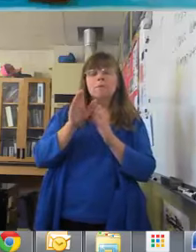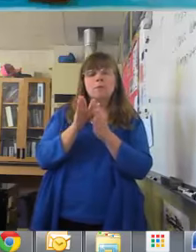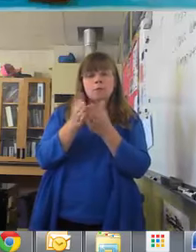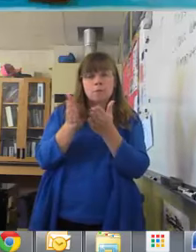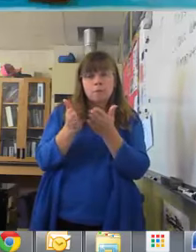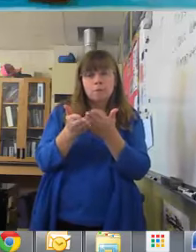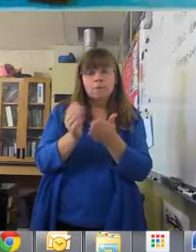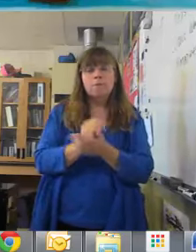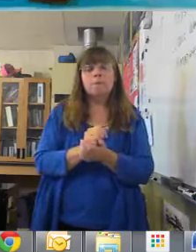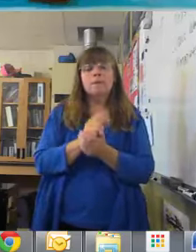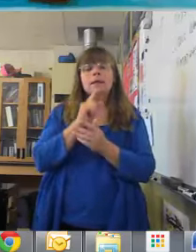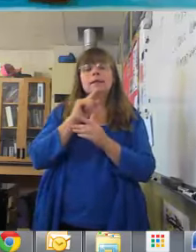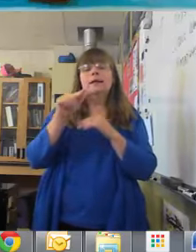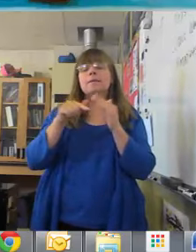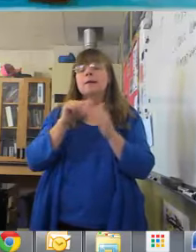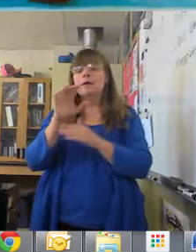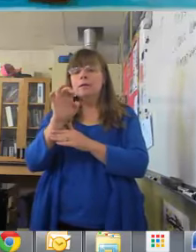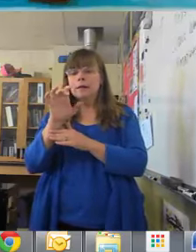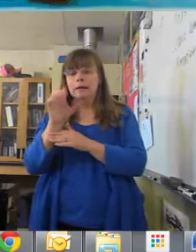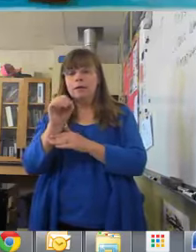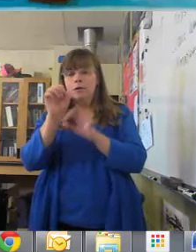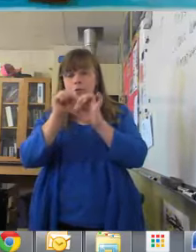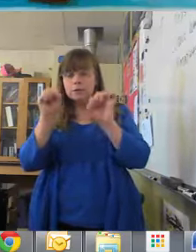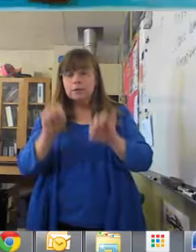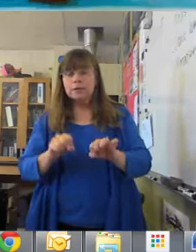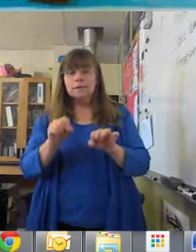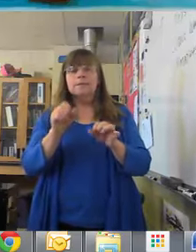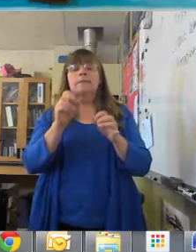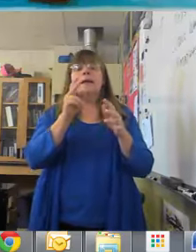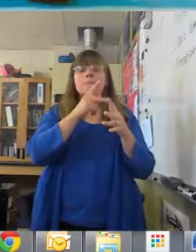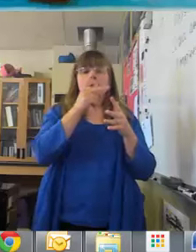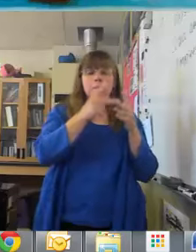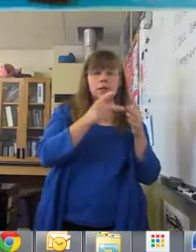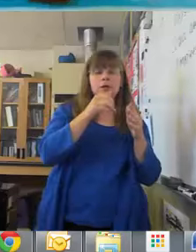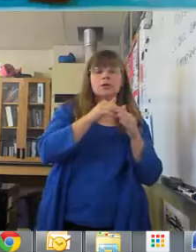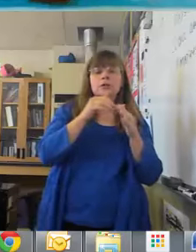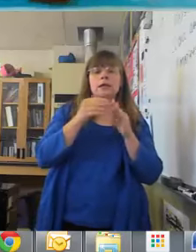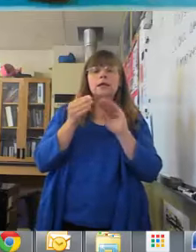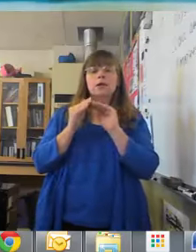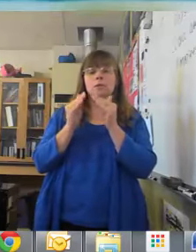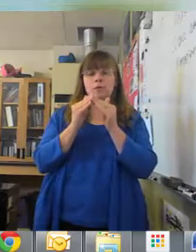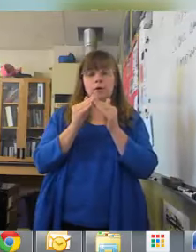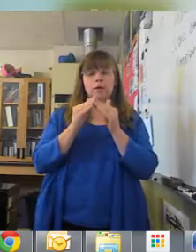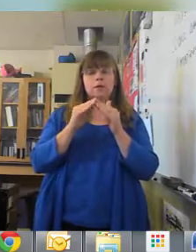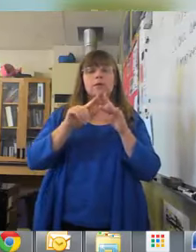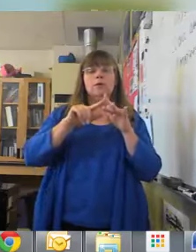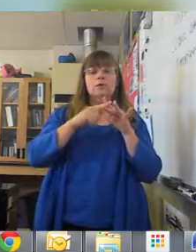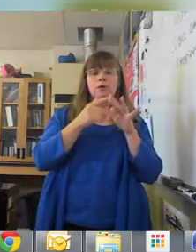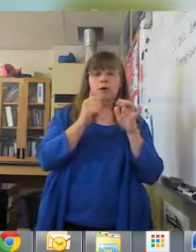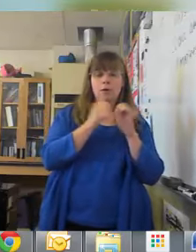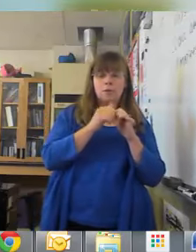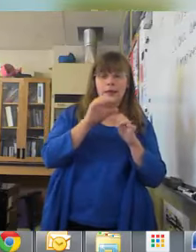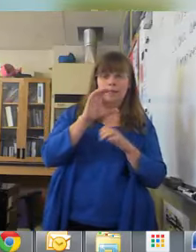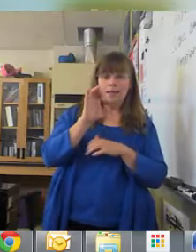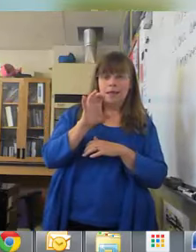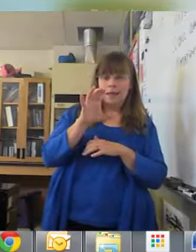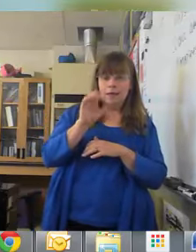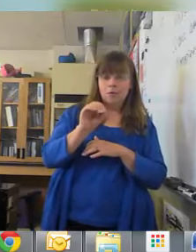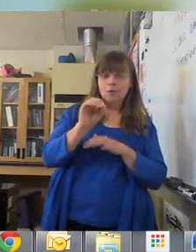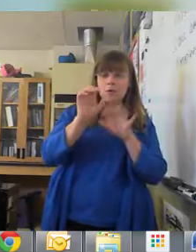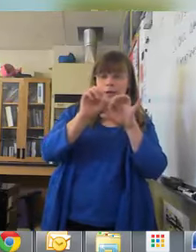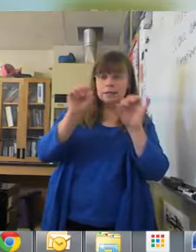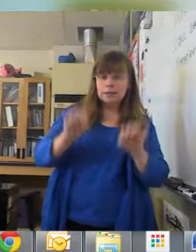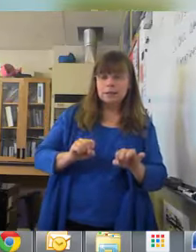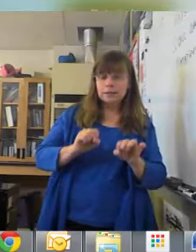And it's about ecosystems and populations and communities. We're going to start out with an ecosystem, which is all living and nonliving